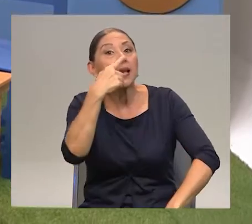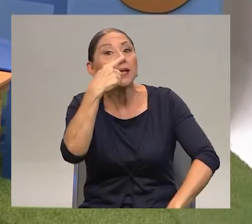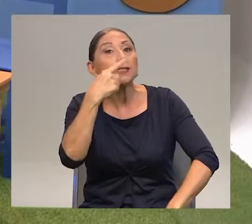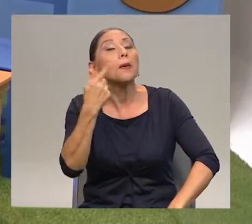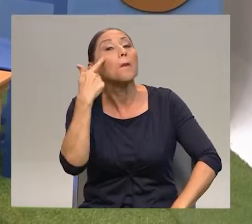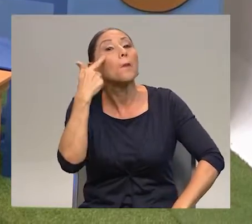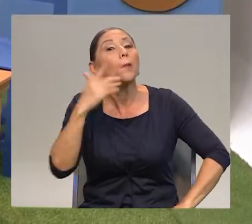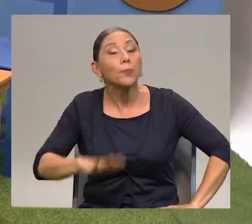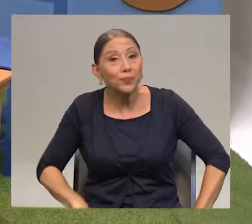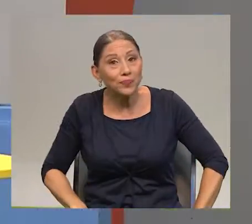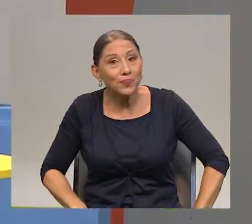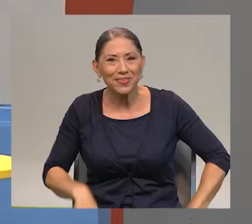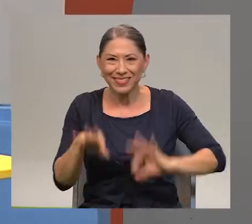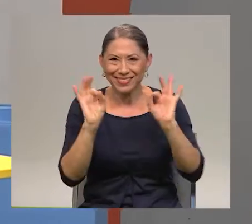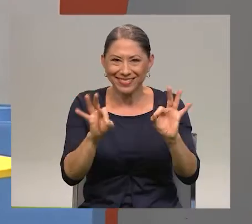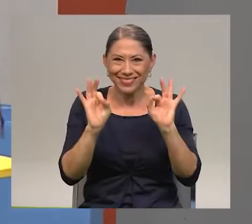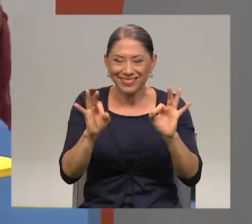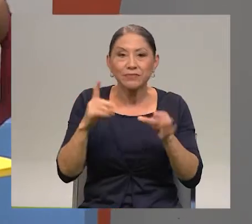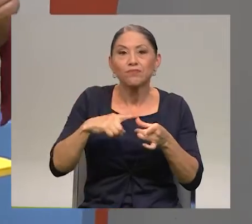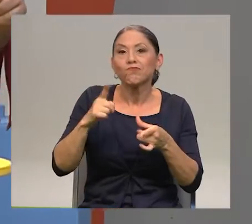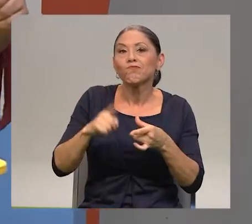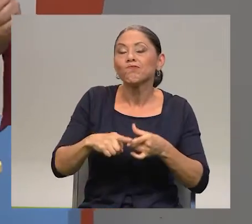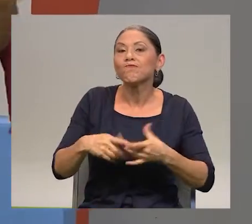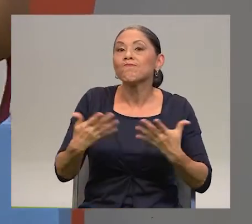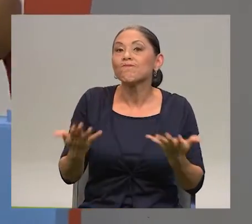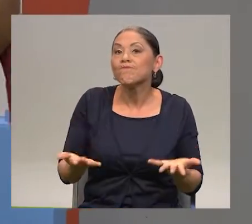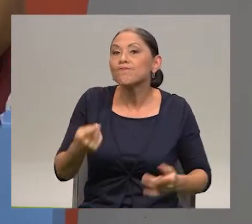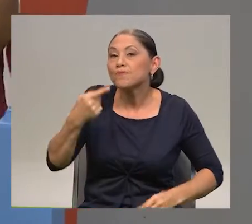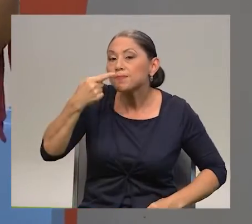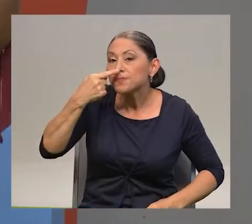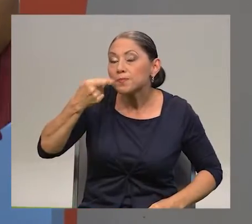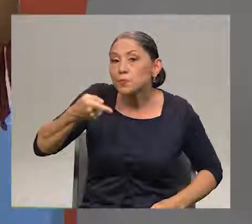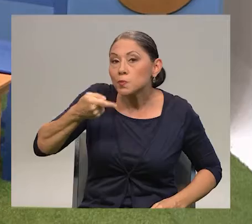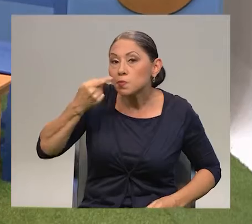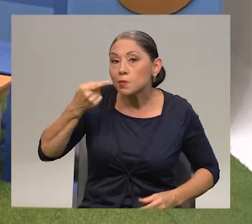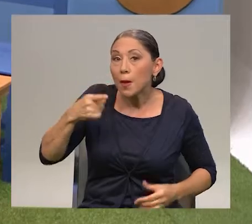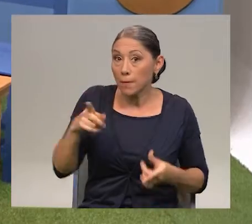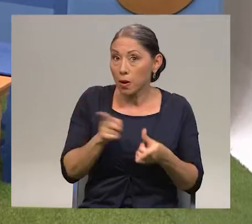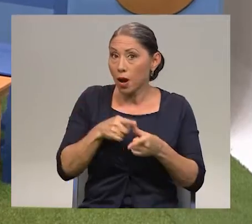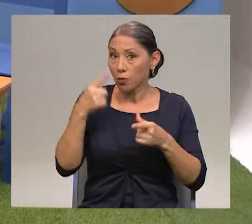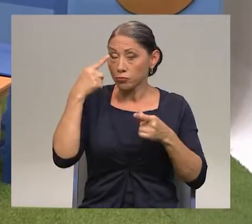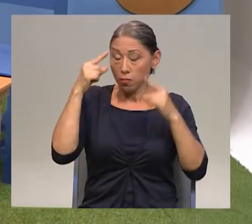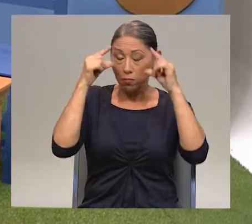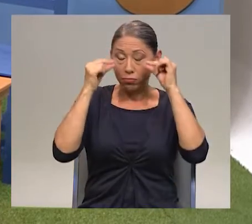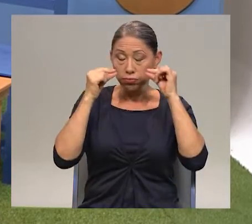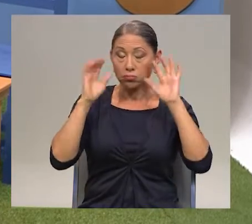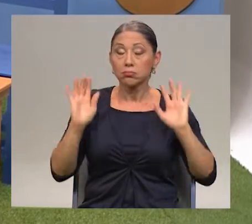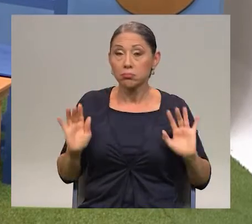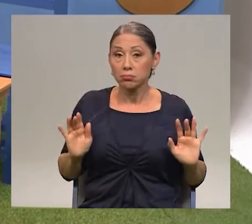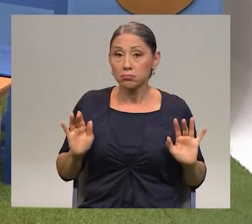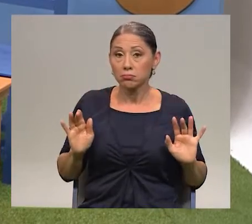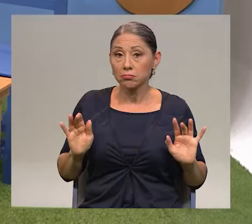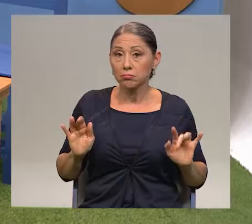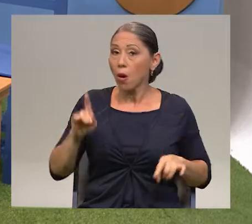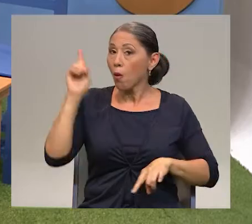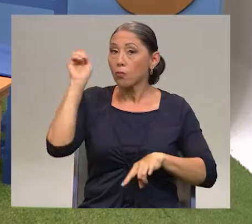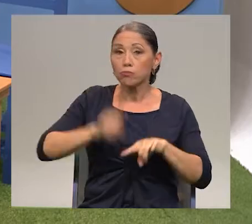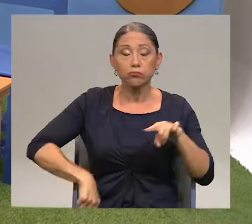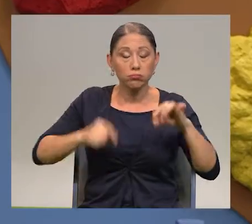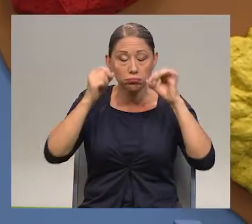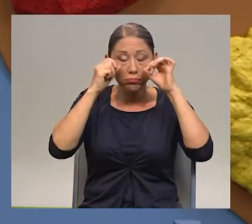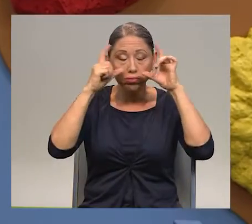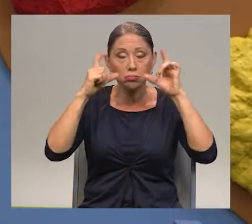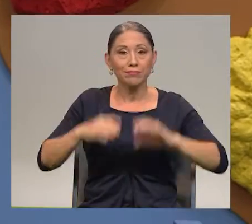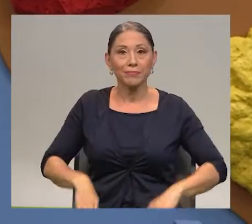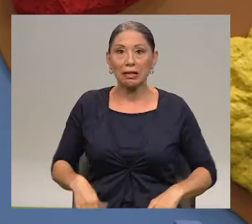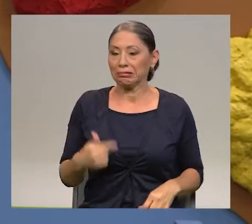So, we going to smell. Okay. First, close your eyes. Okay. Eyes closed. You can't open your eyes. I won't open